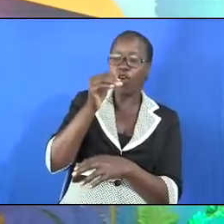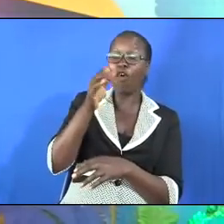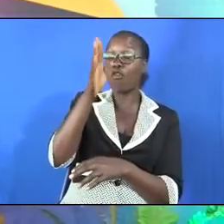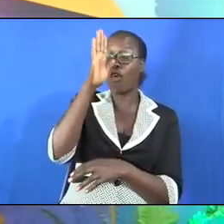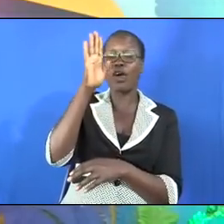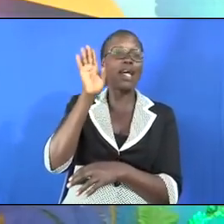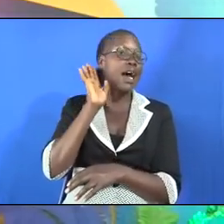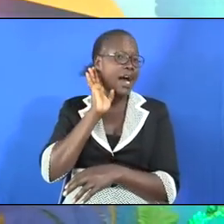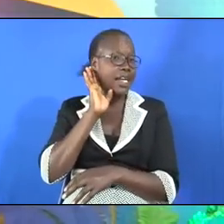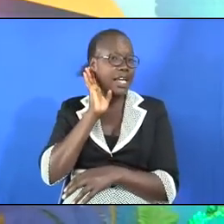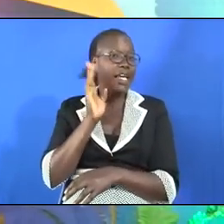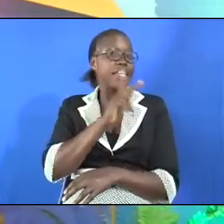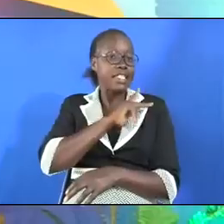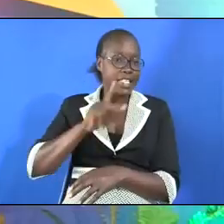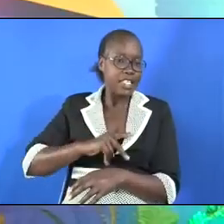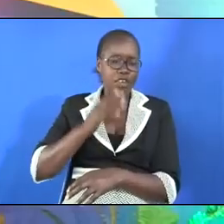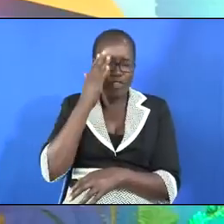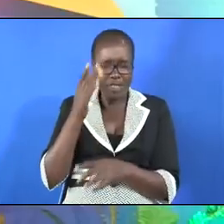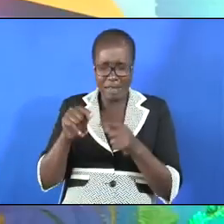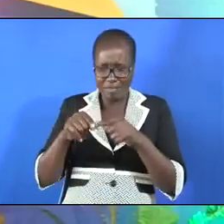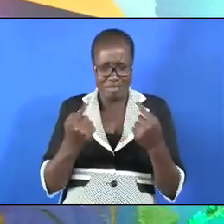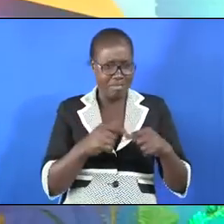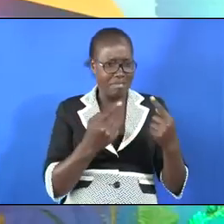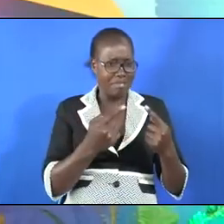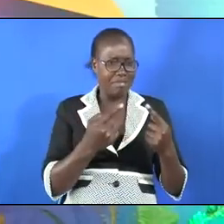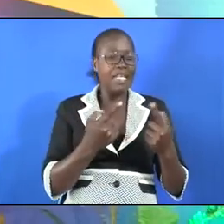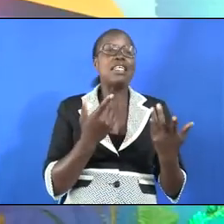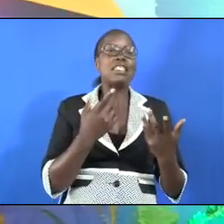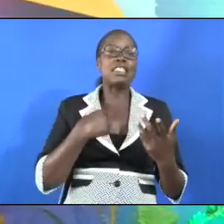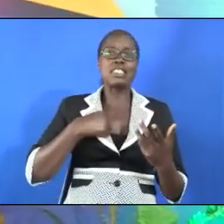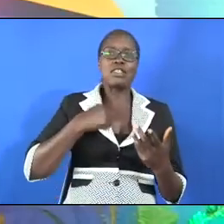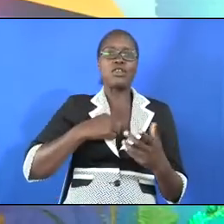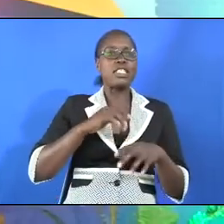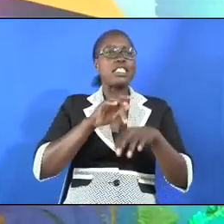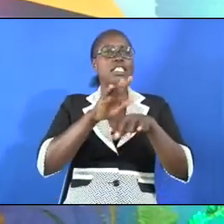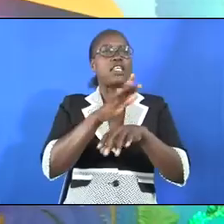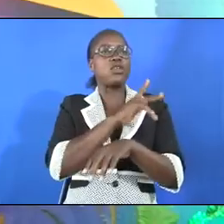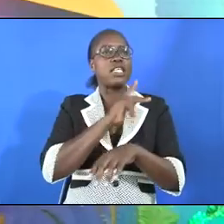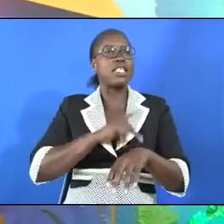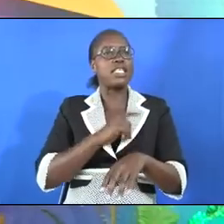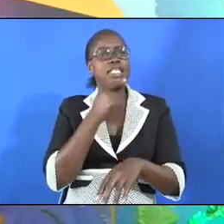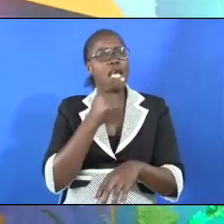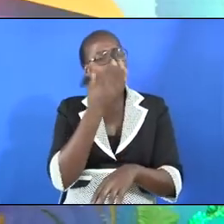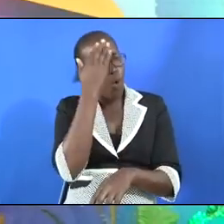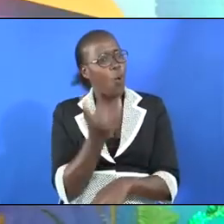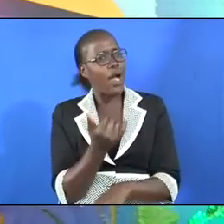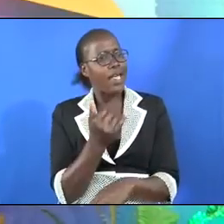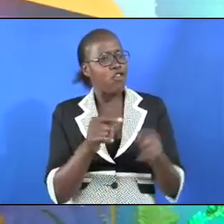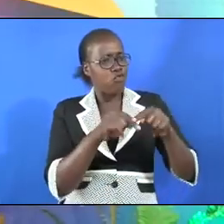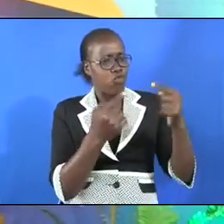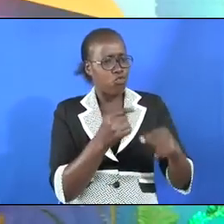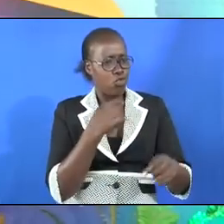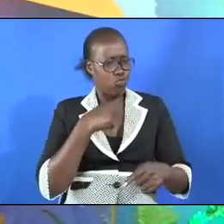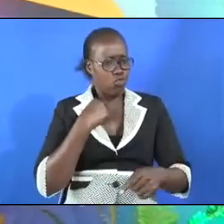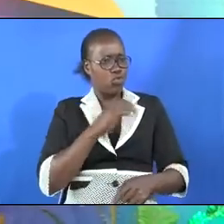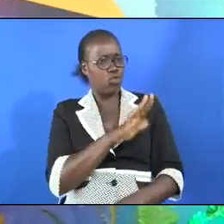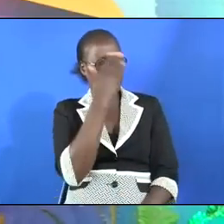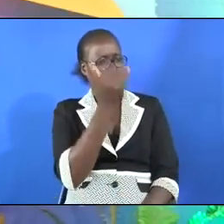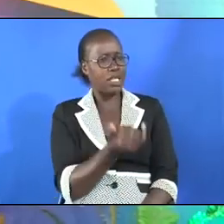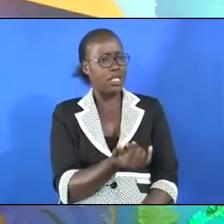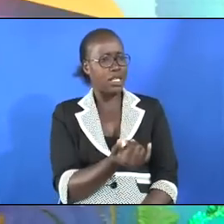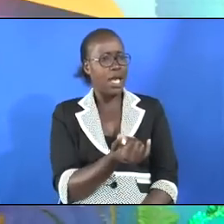of Israel had torn his clothes, that he sent to the king, saying, why have you torn your clothes?